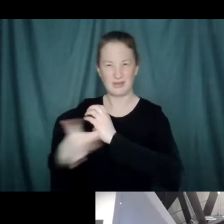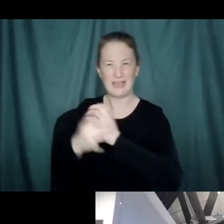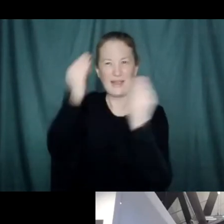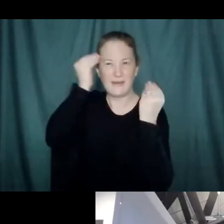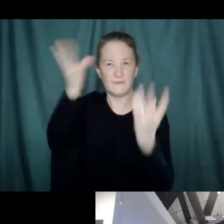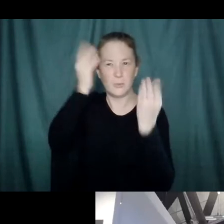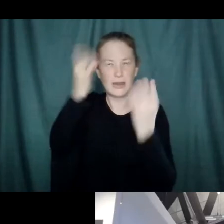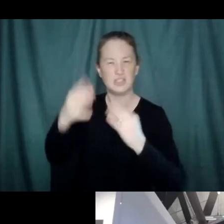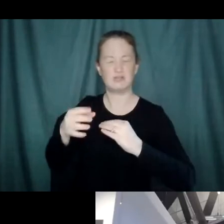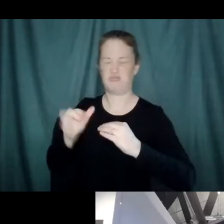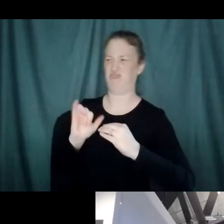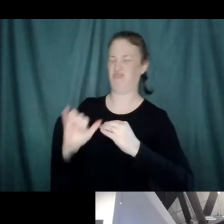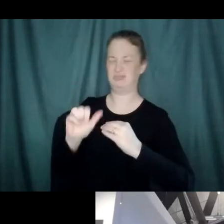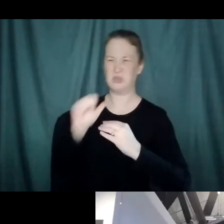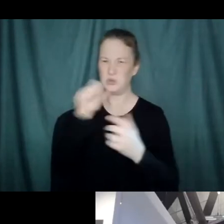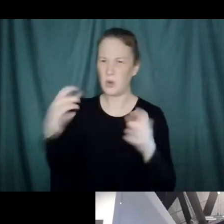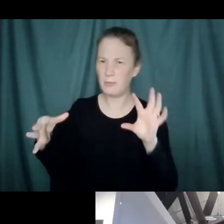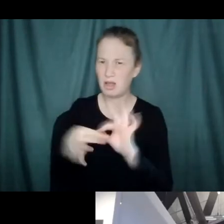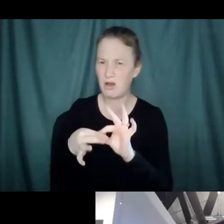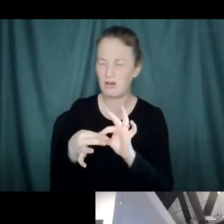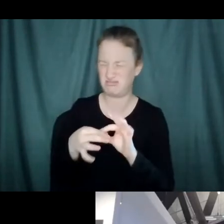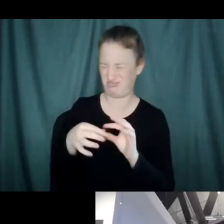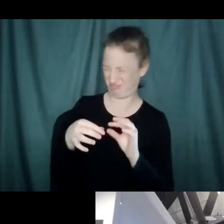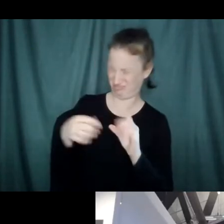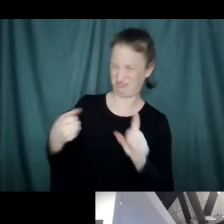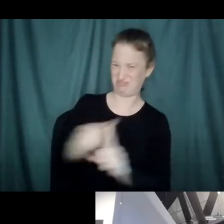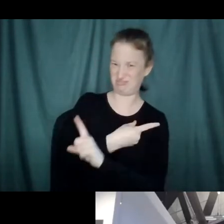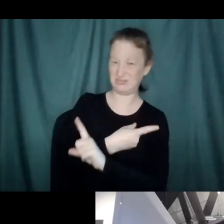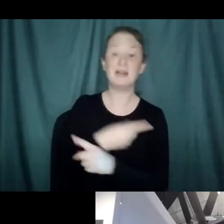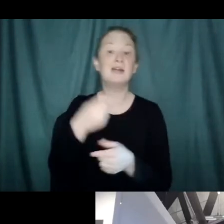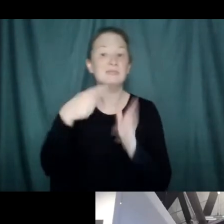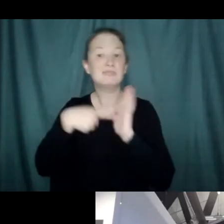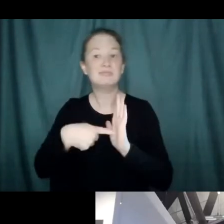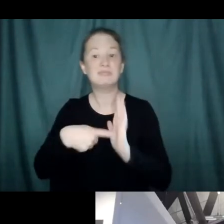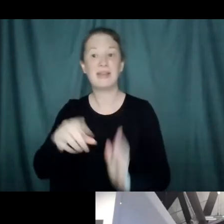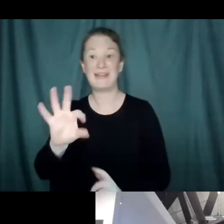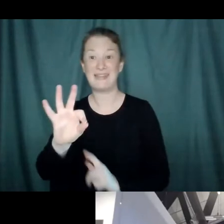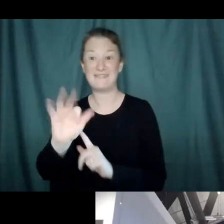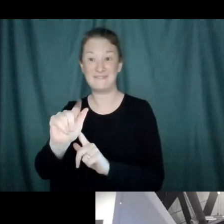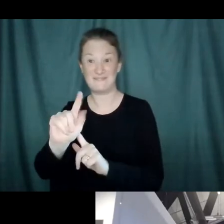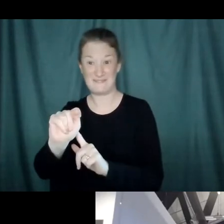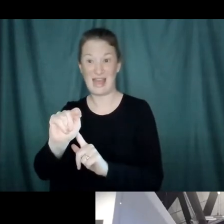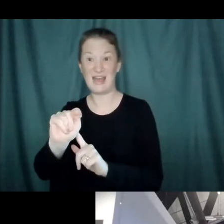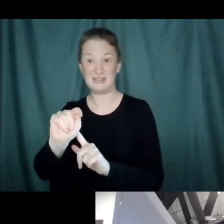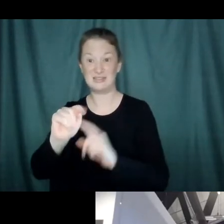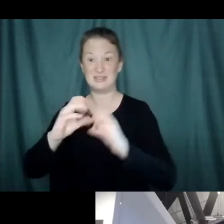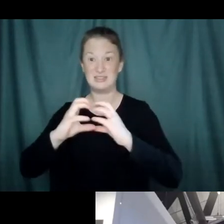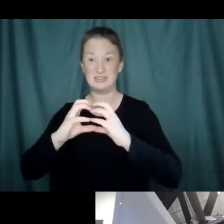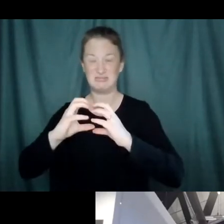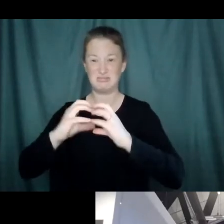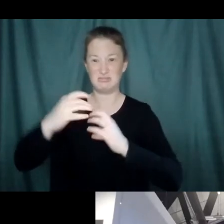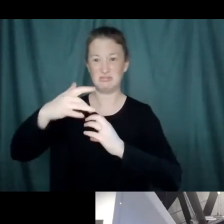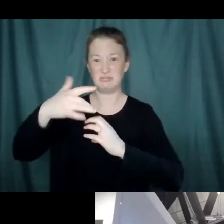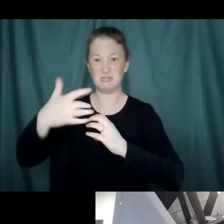There are, for instance, some of the fats that make up the membrane, the outer surface of bacteria, don't ever